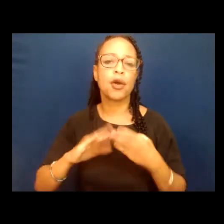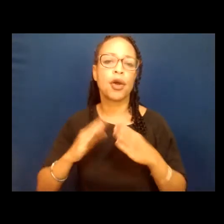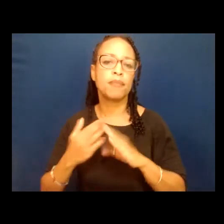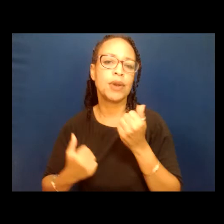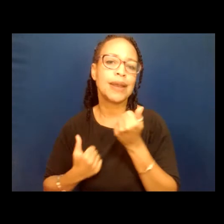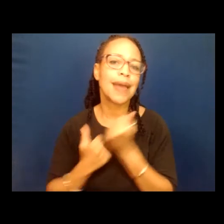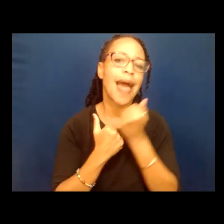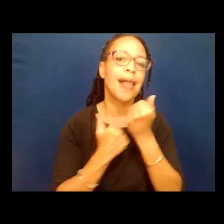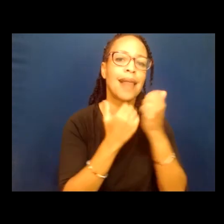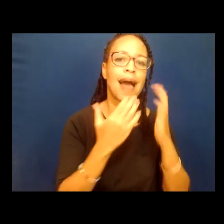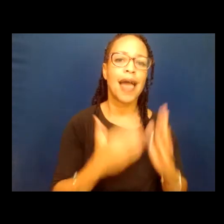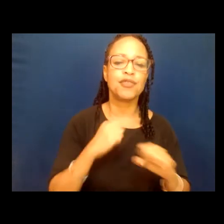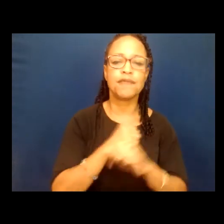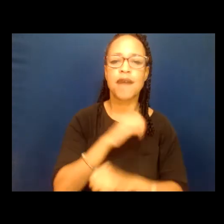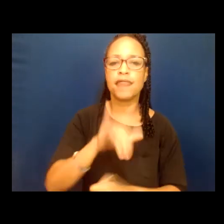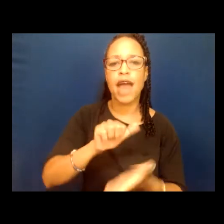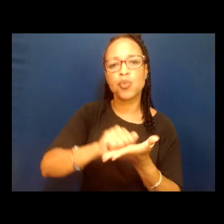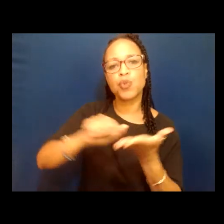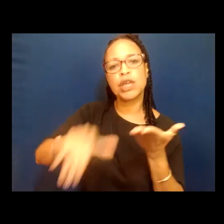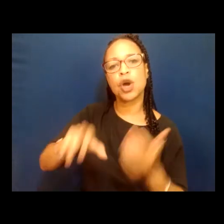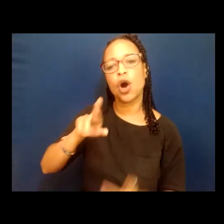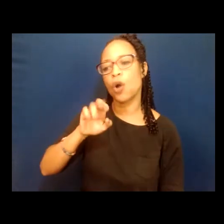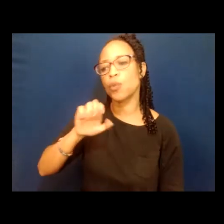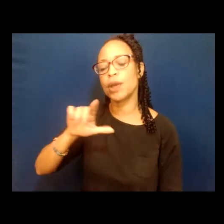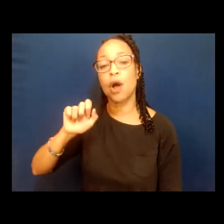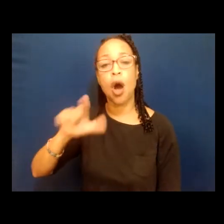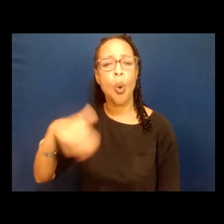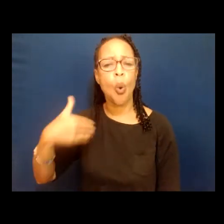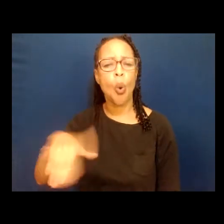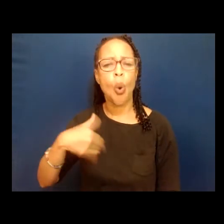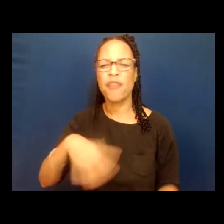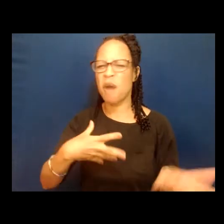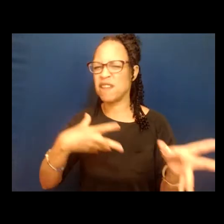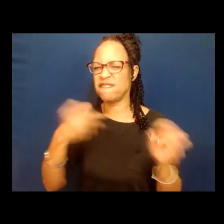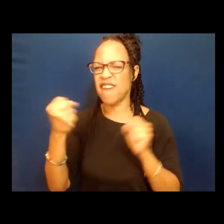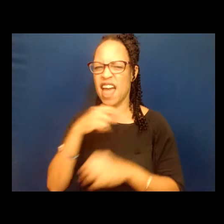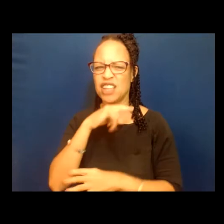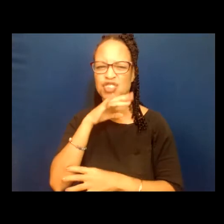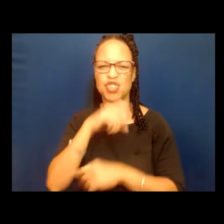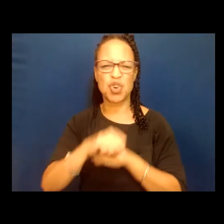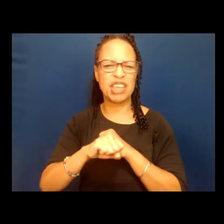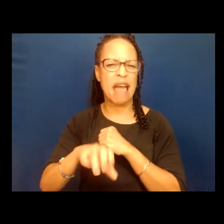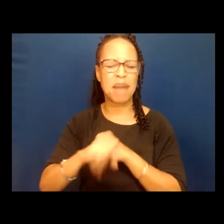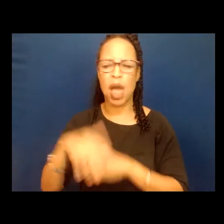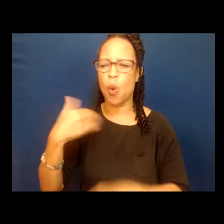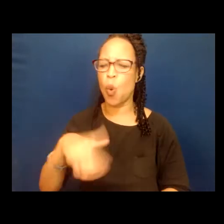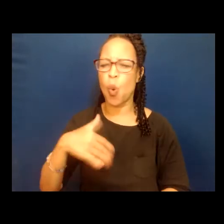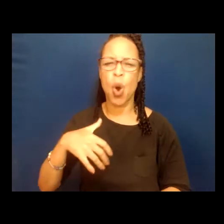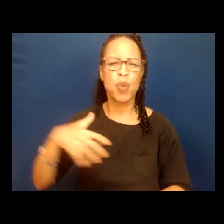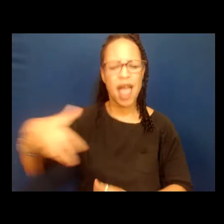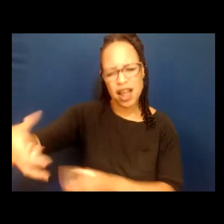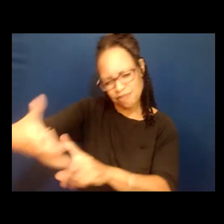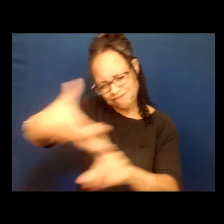fight back the Republican recall. That was a real quick and dirty campaign for us. We had to pull our army together